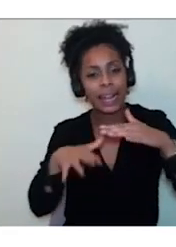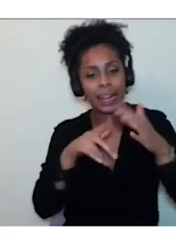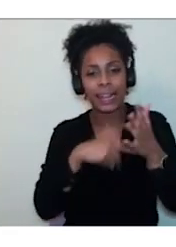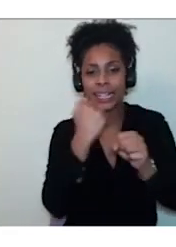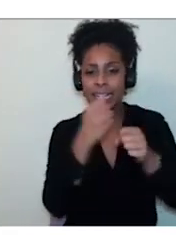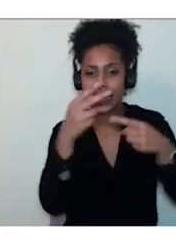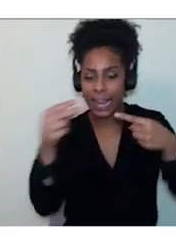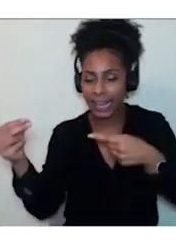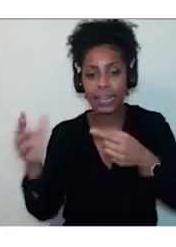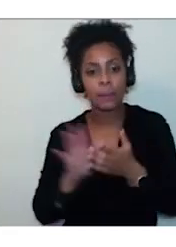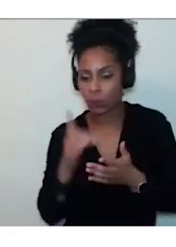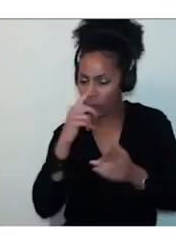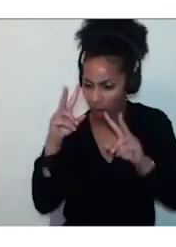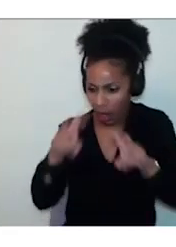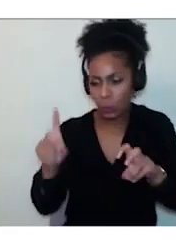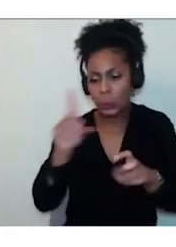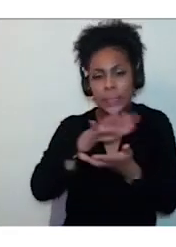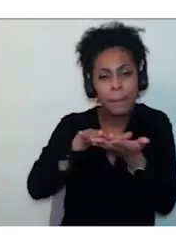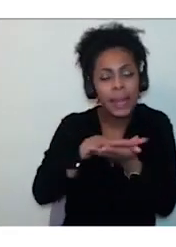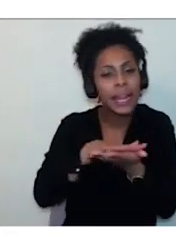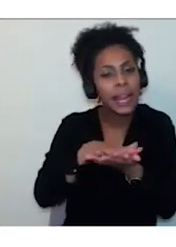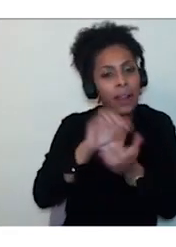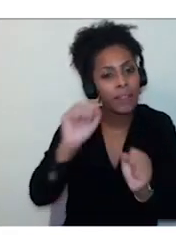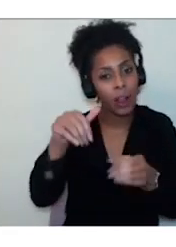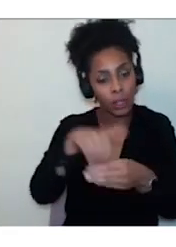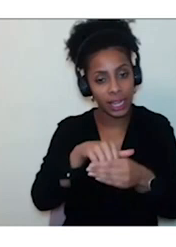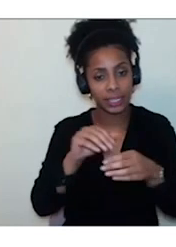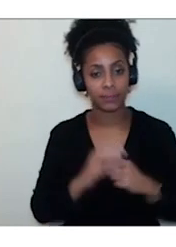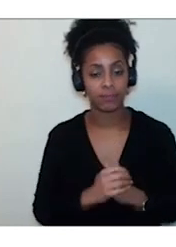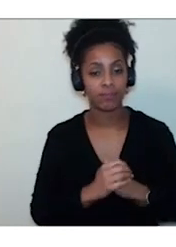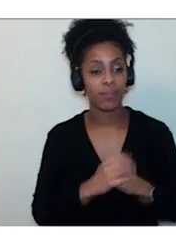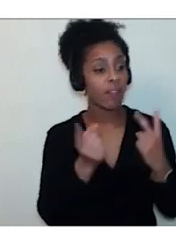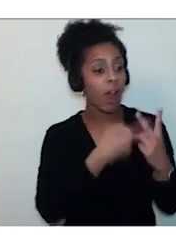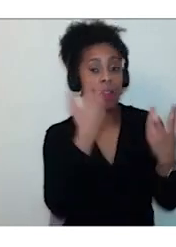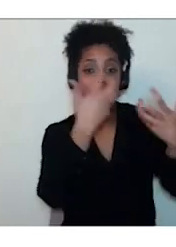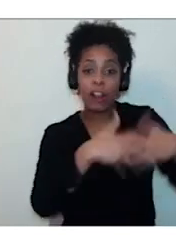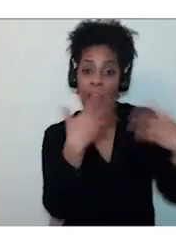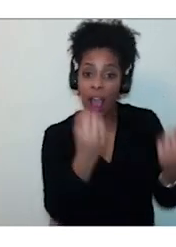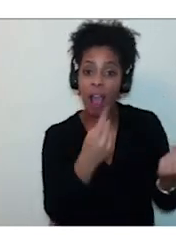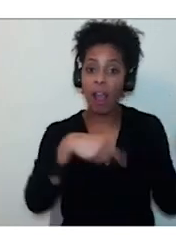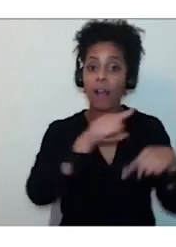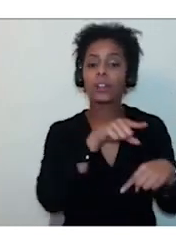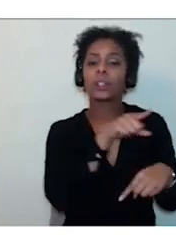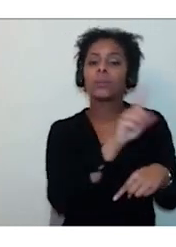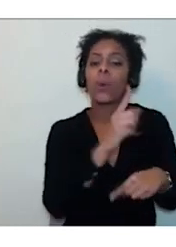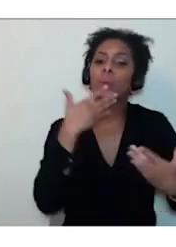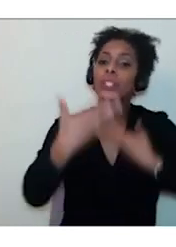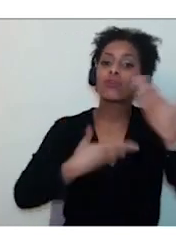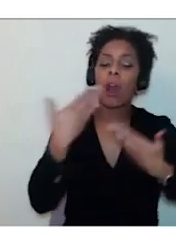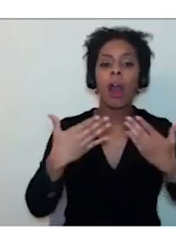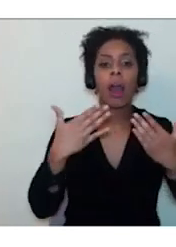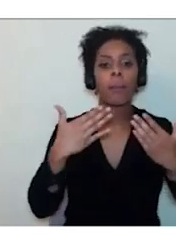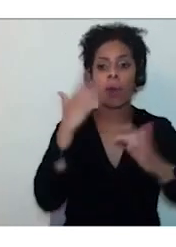of content. Other technologies besides HTML are generally used to describe the web page's appearance or